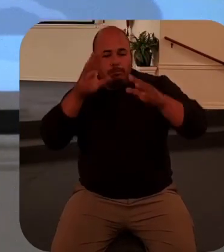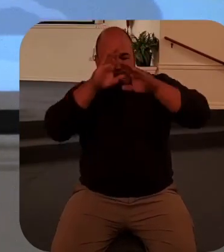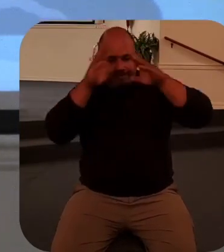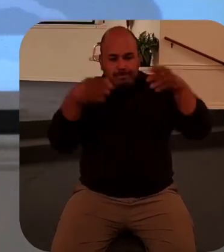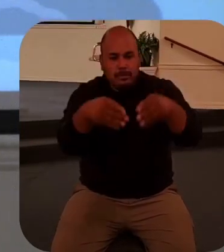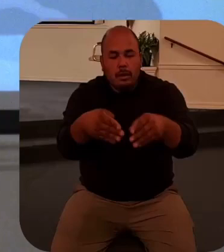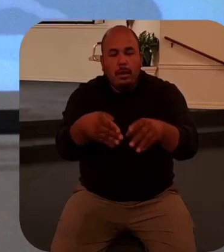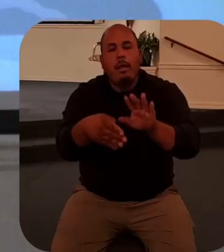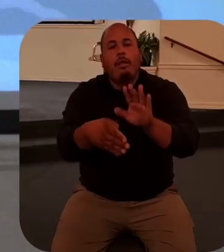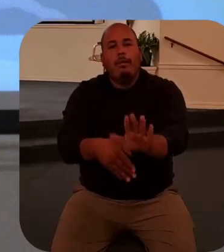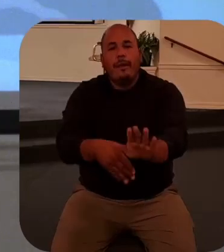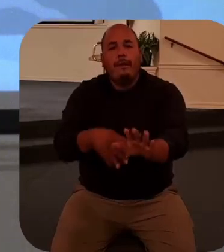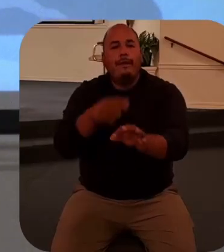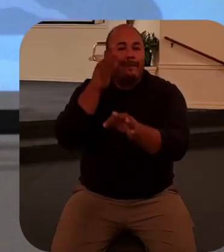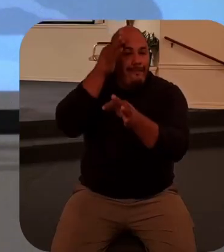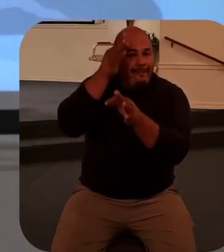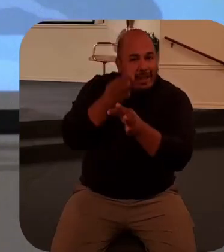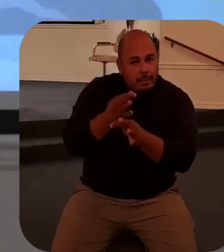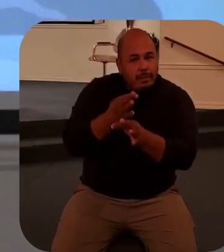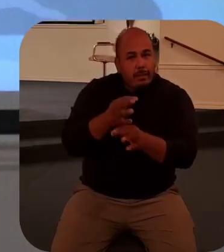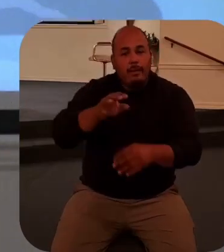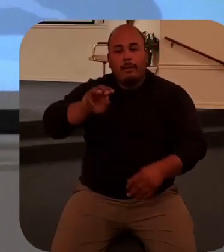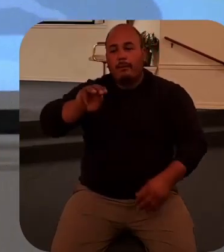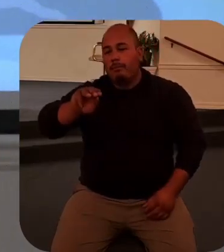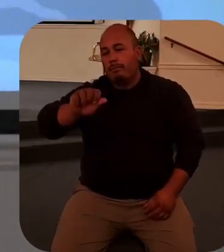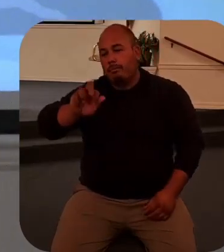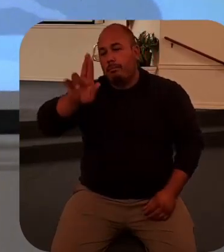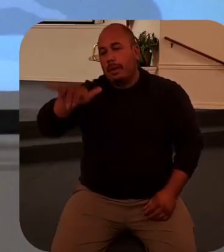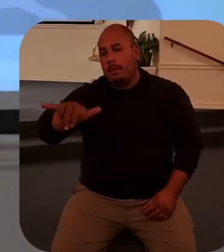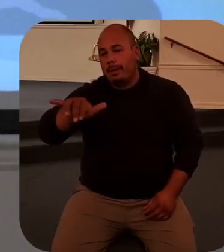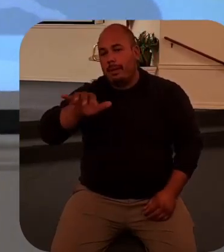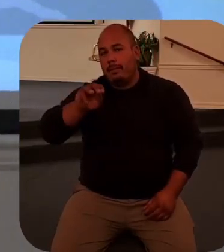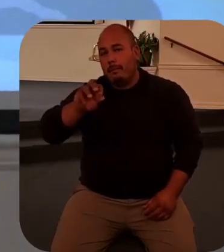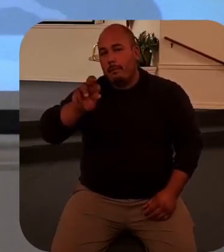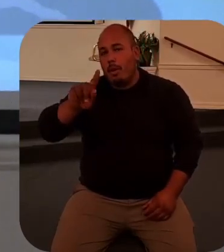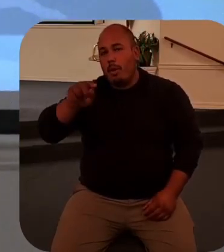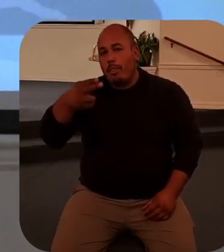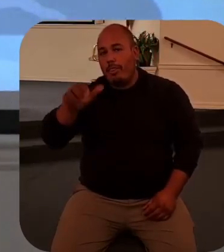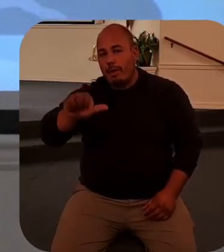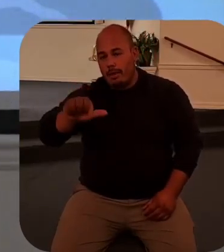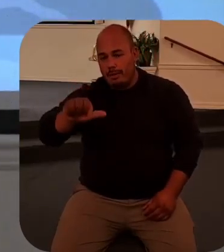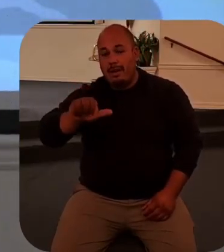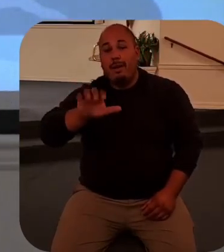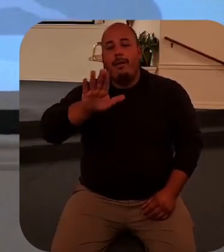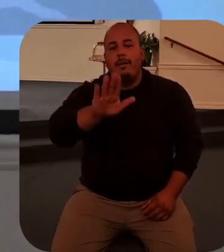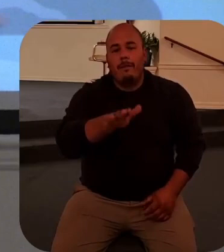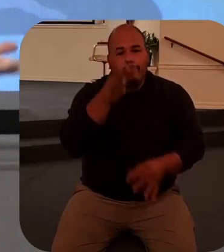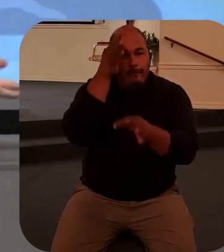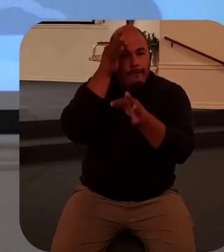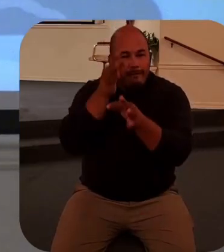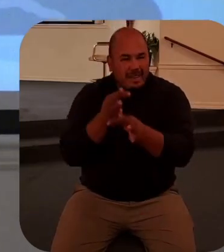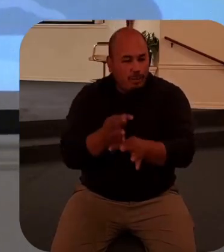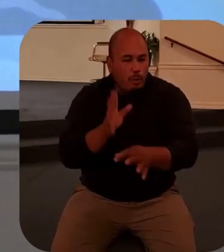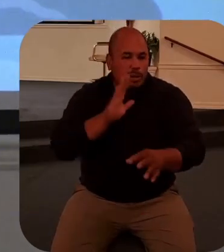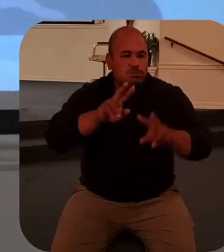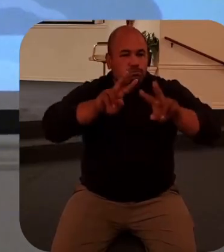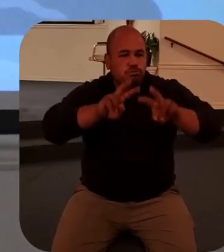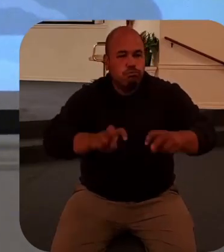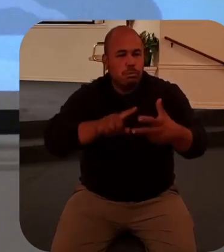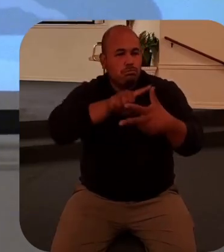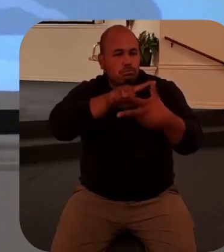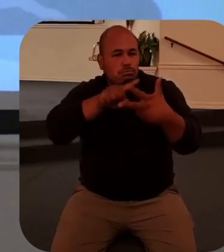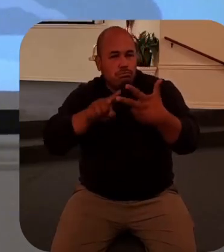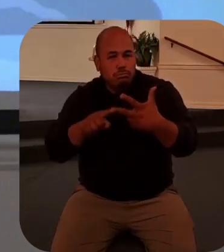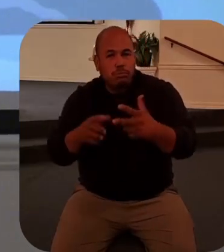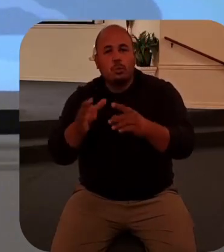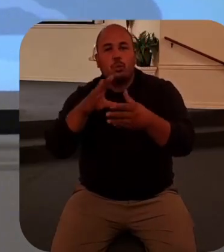women and their interactions with Jesus and what we learn from these three stories. But we're doing four lessons from three stories. So one needed to be doubled up, and